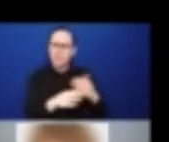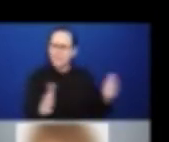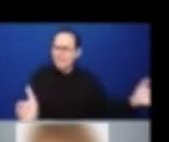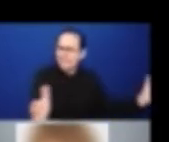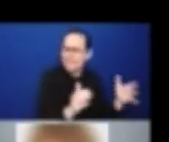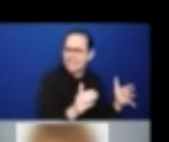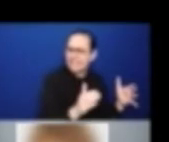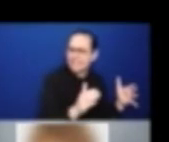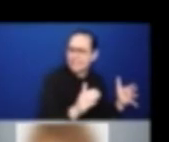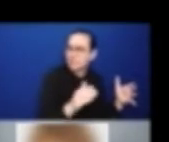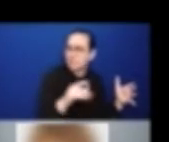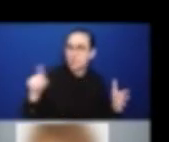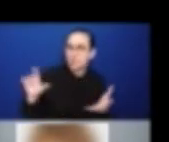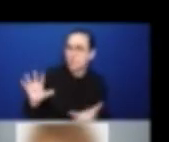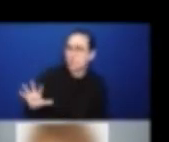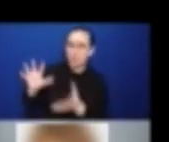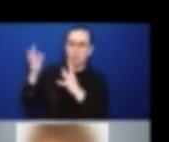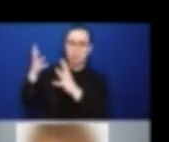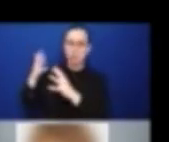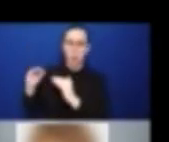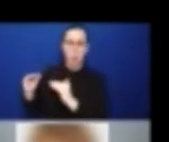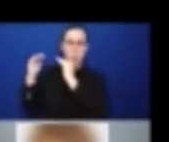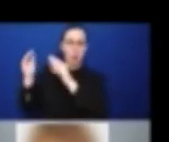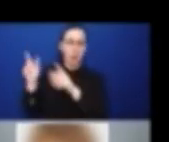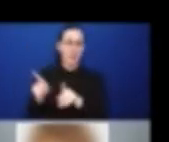like we've been experiencing with COVID-19.